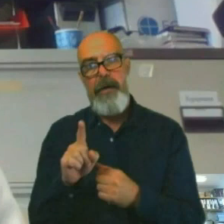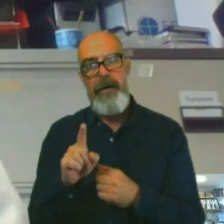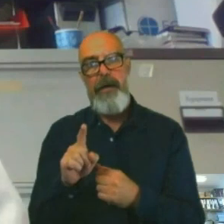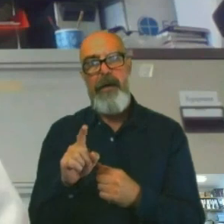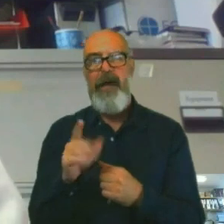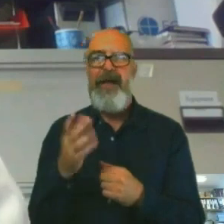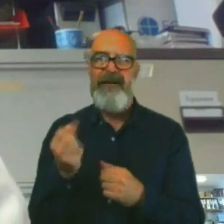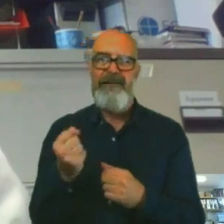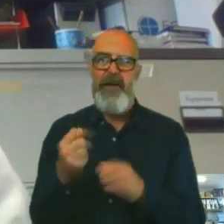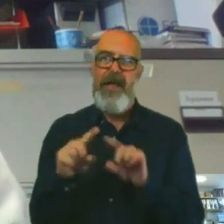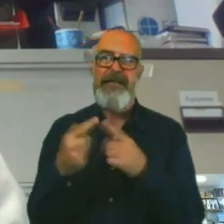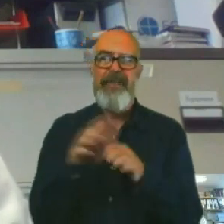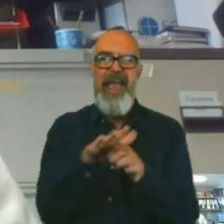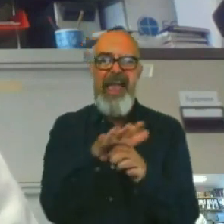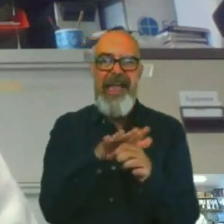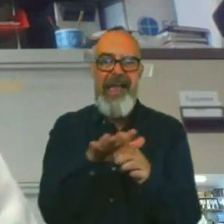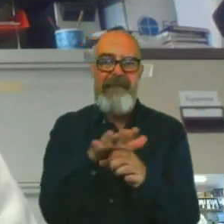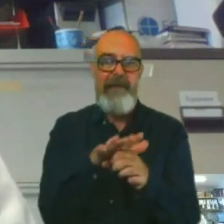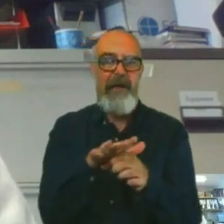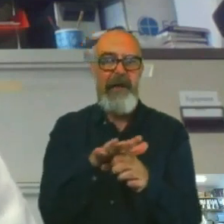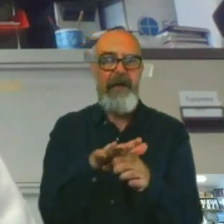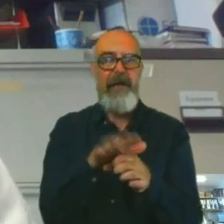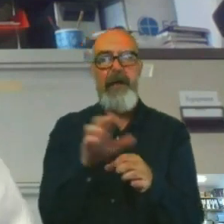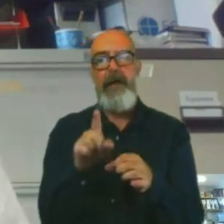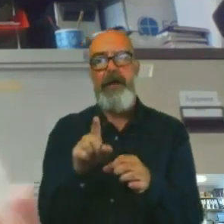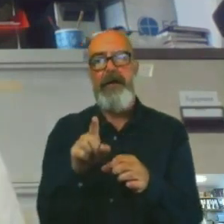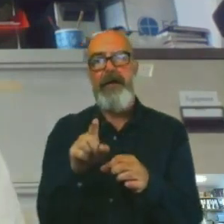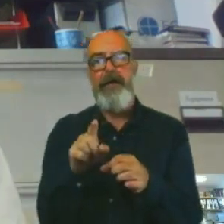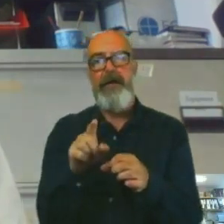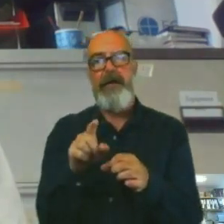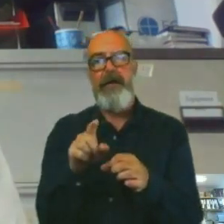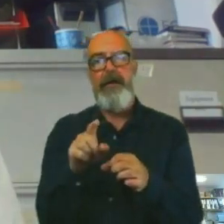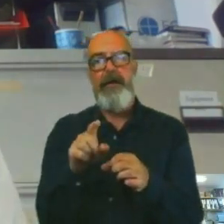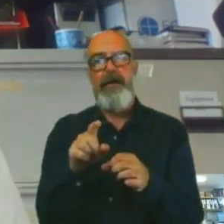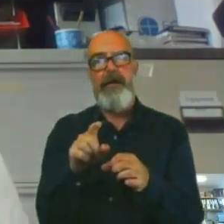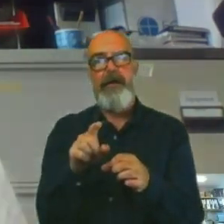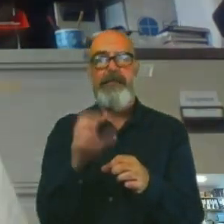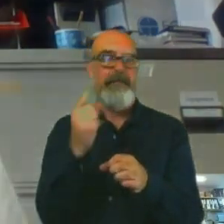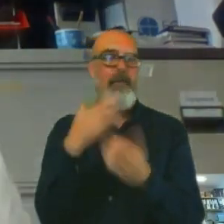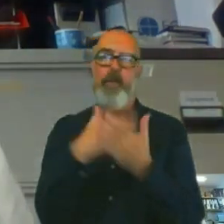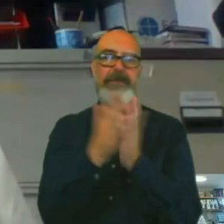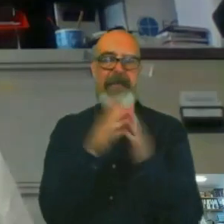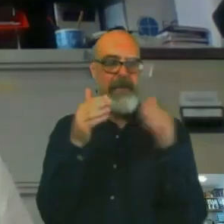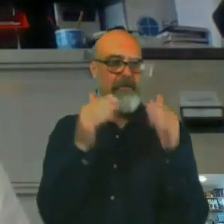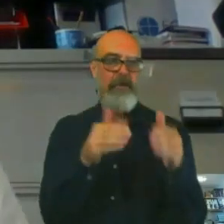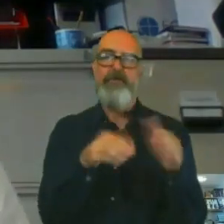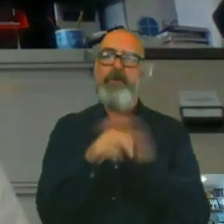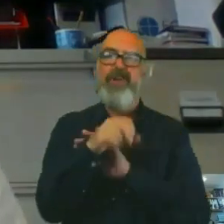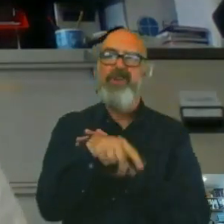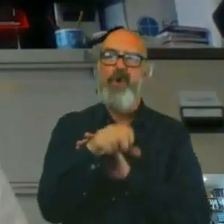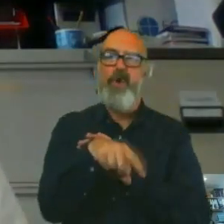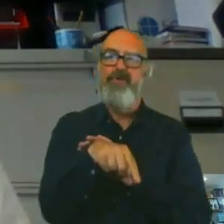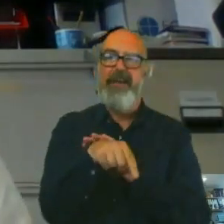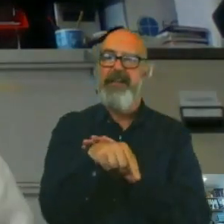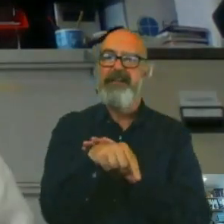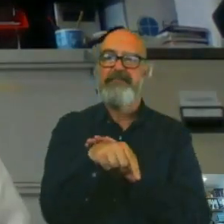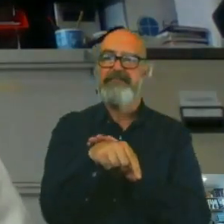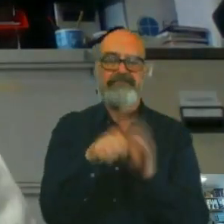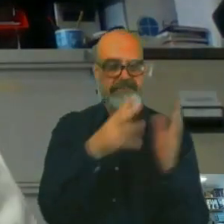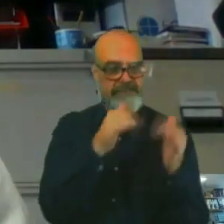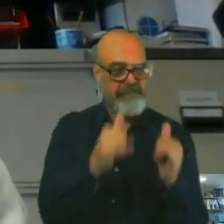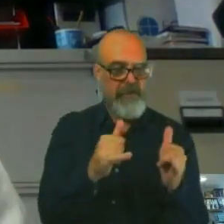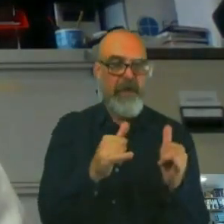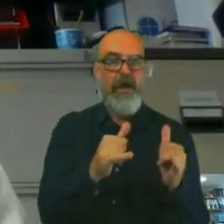day. So you might be on you might be looking at urine samples one day. You might be looking at stool samples another